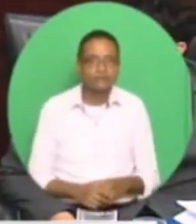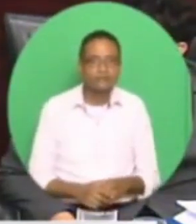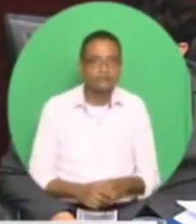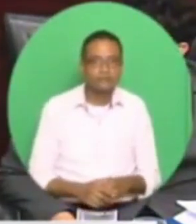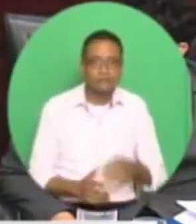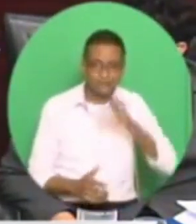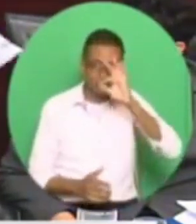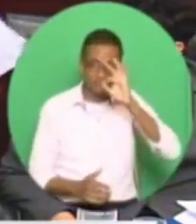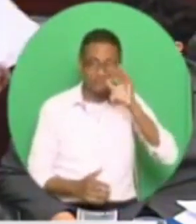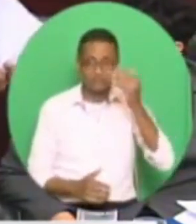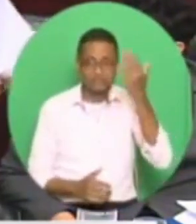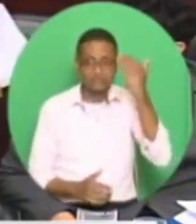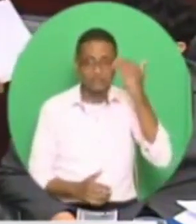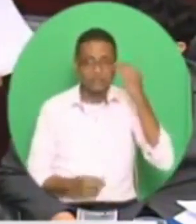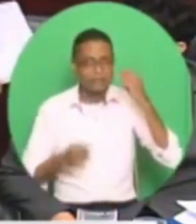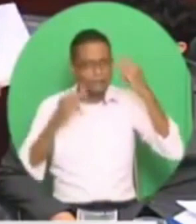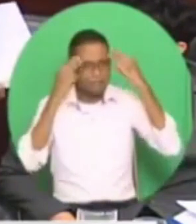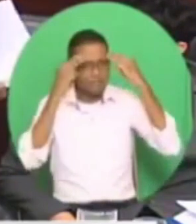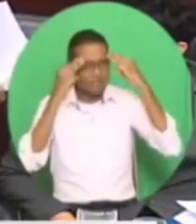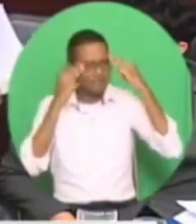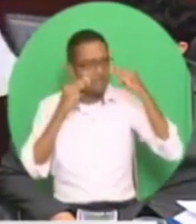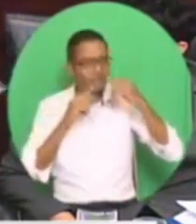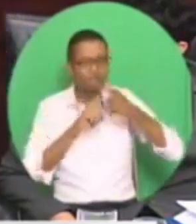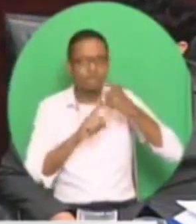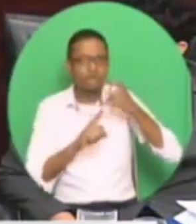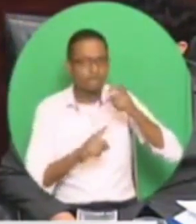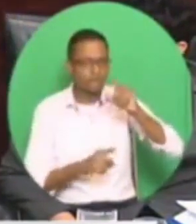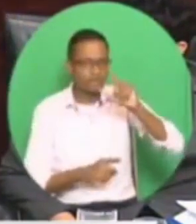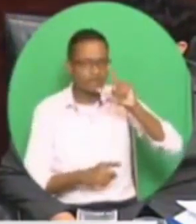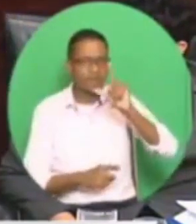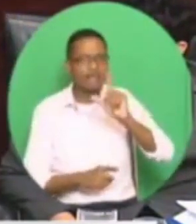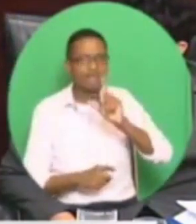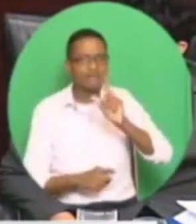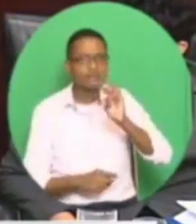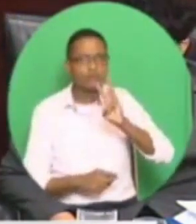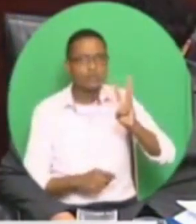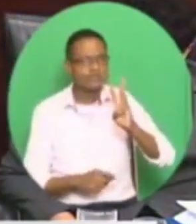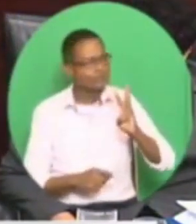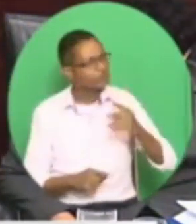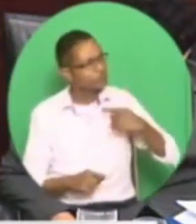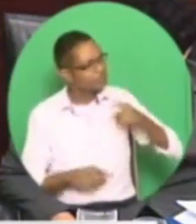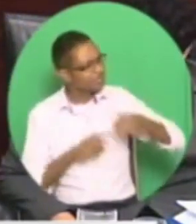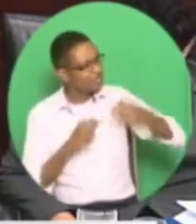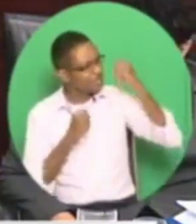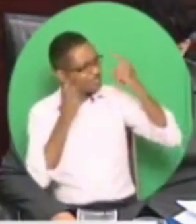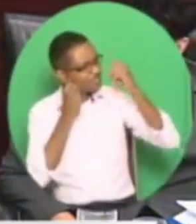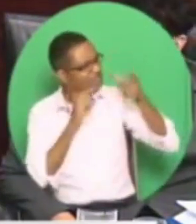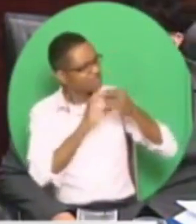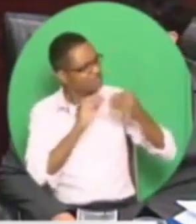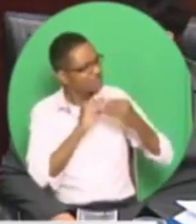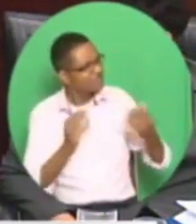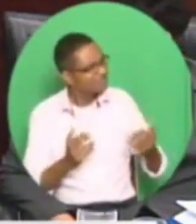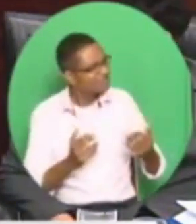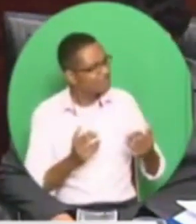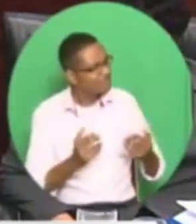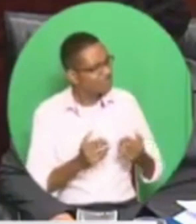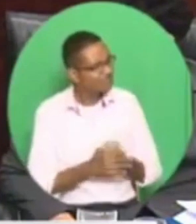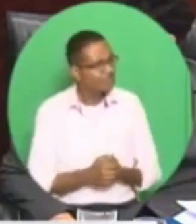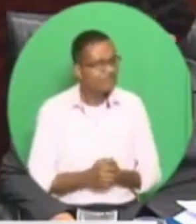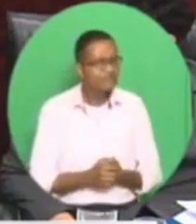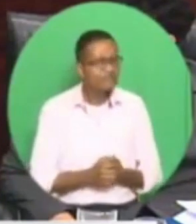Lavantel West said, no, no, no, they can't understand what we're talking about. So now they start to whoop. They said, no, the